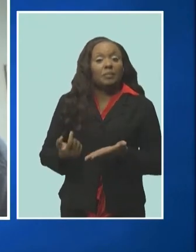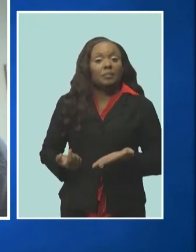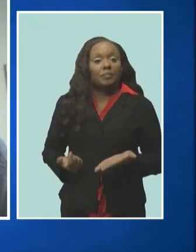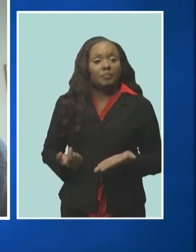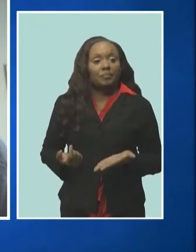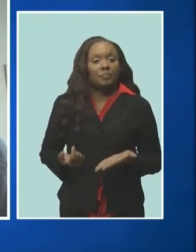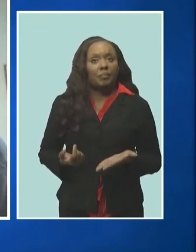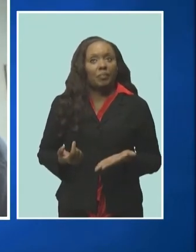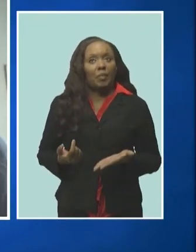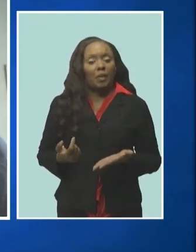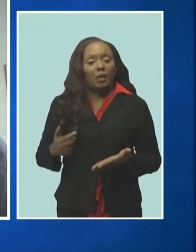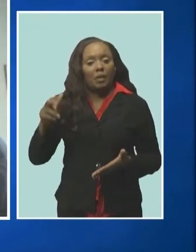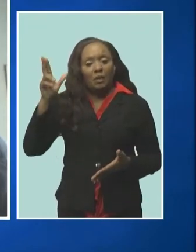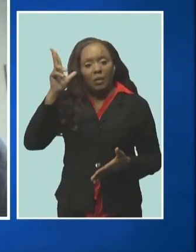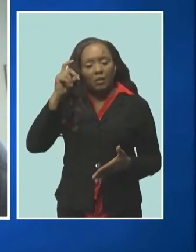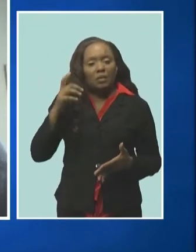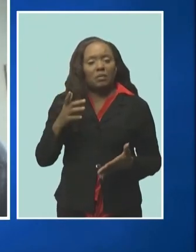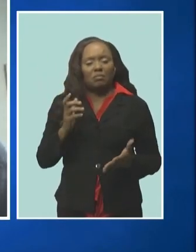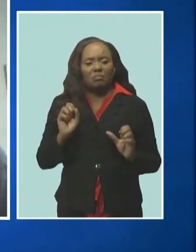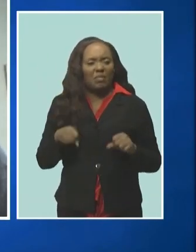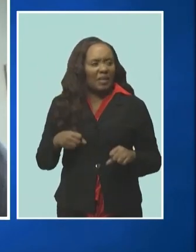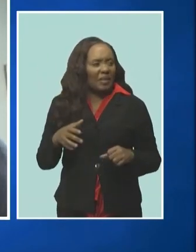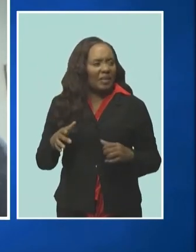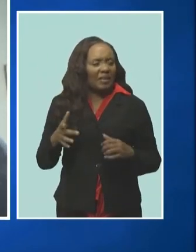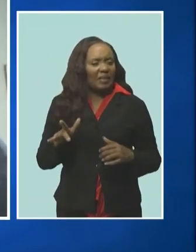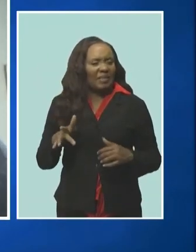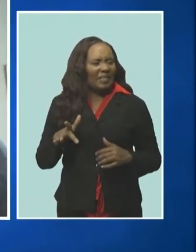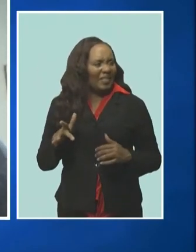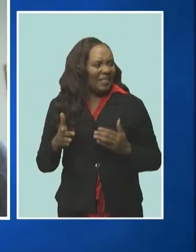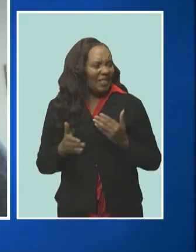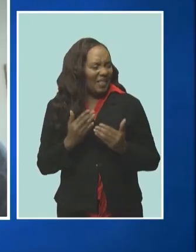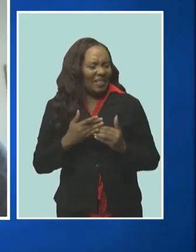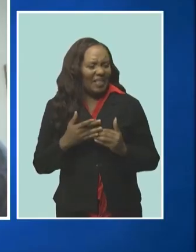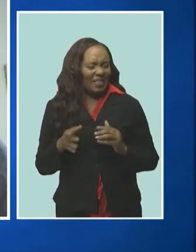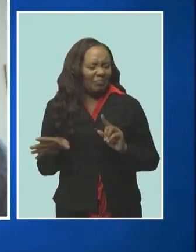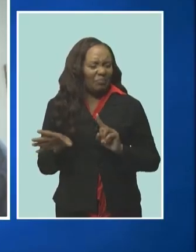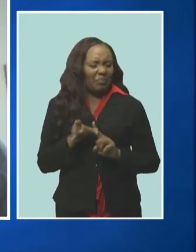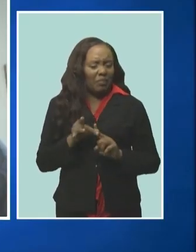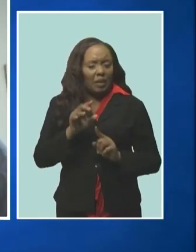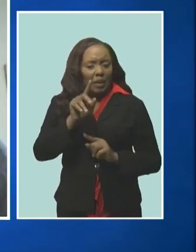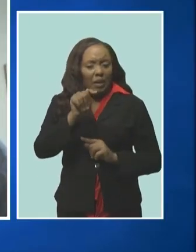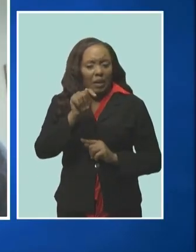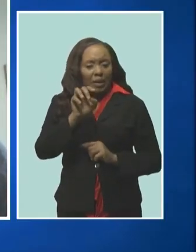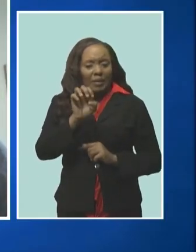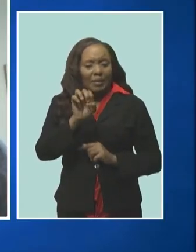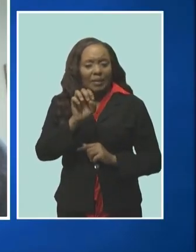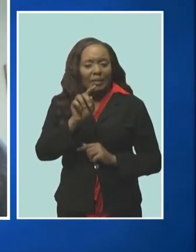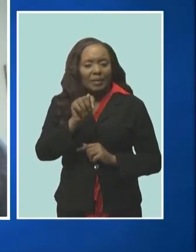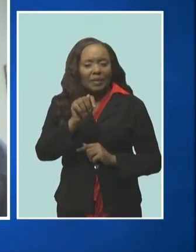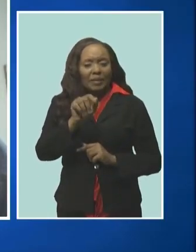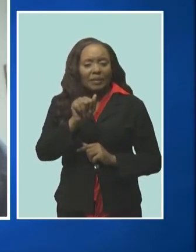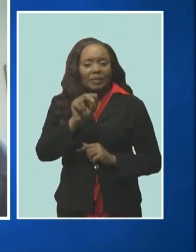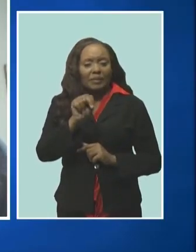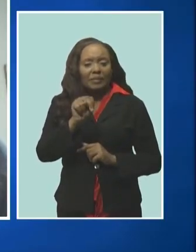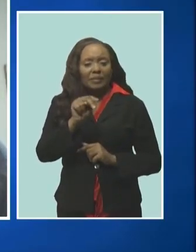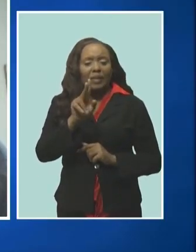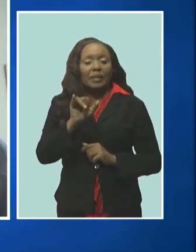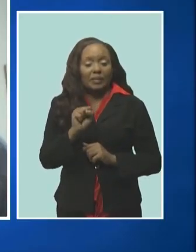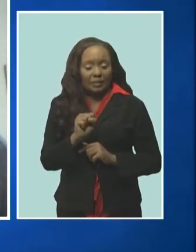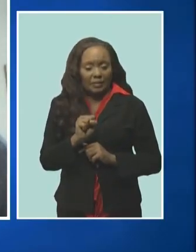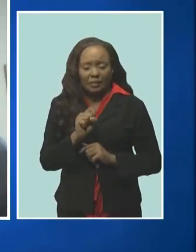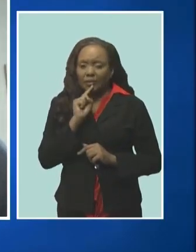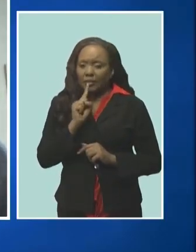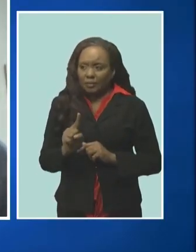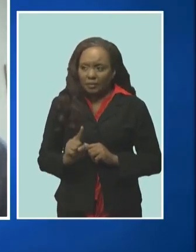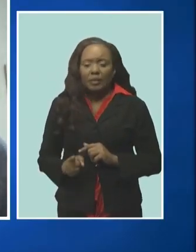very sensitive to is tetanus all right so the horse would have been vaccinated for tetanus but wounds on horses um tetanus is always a concern and we